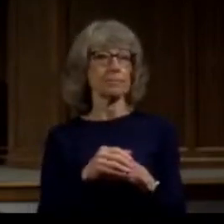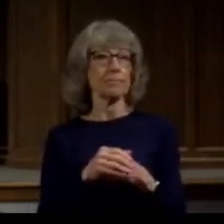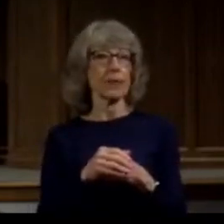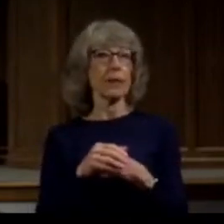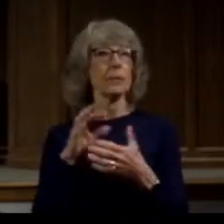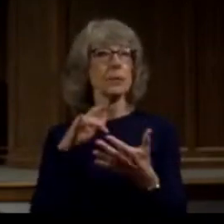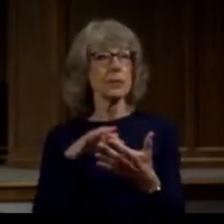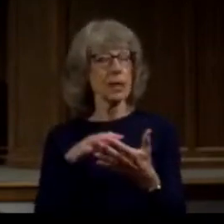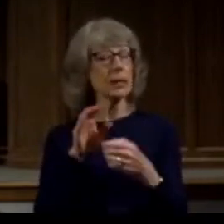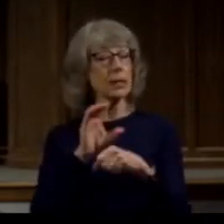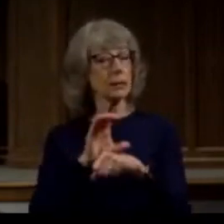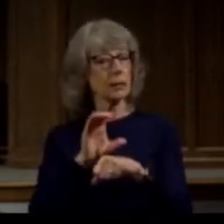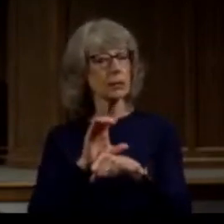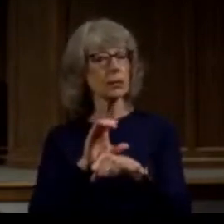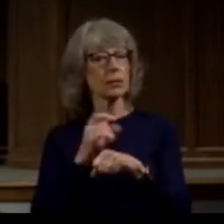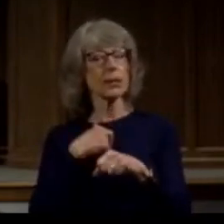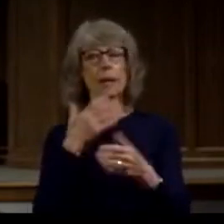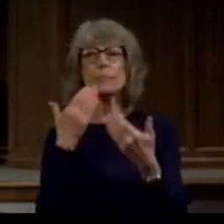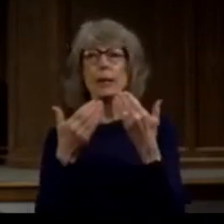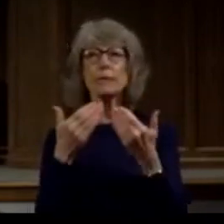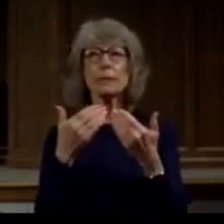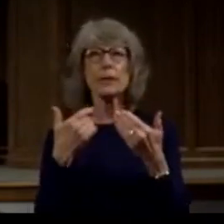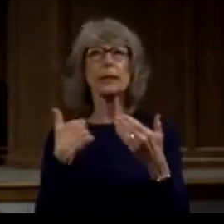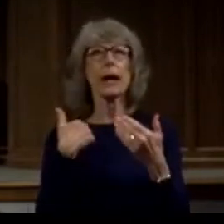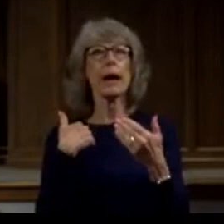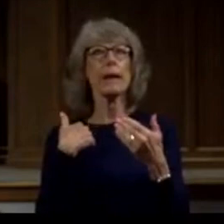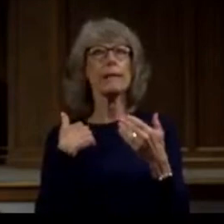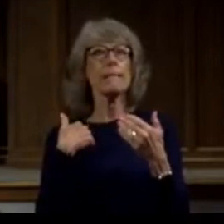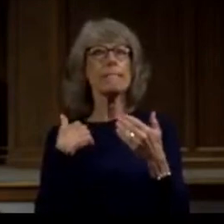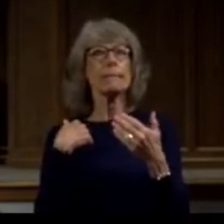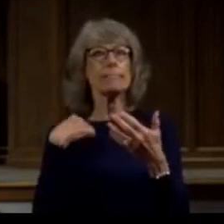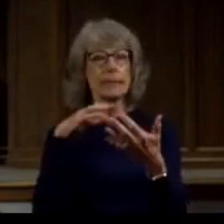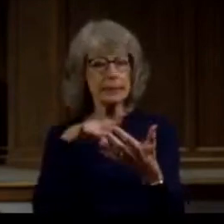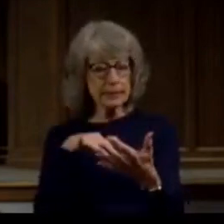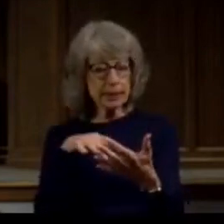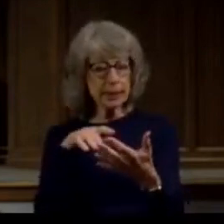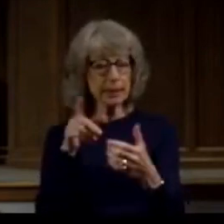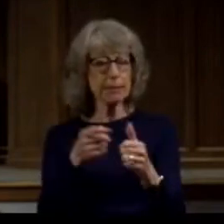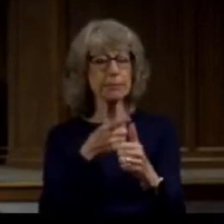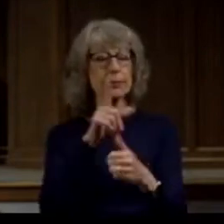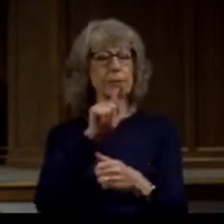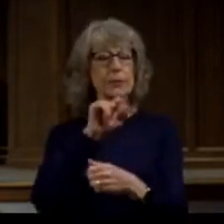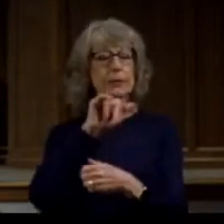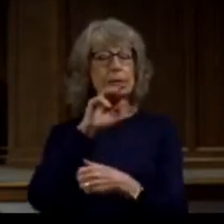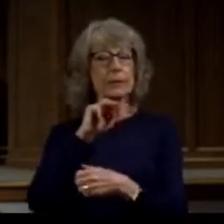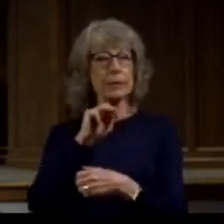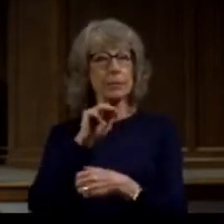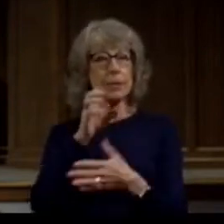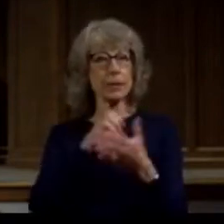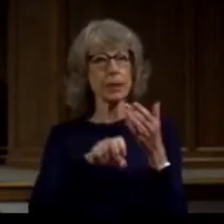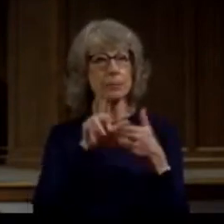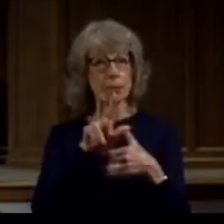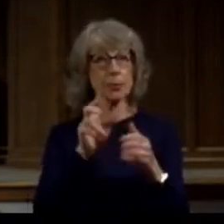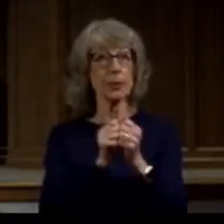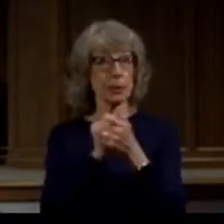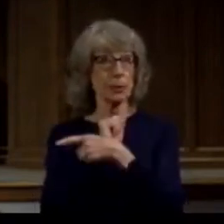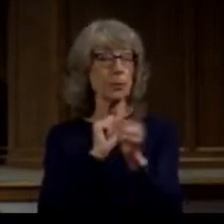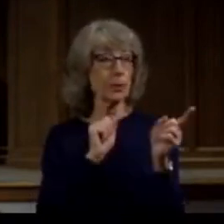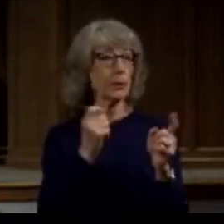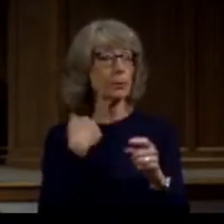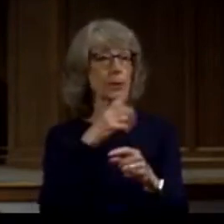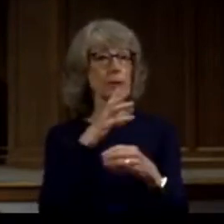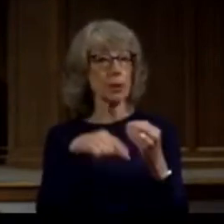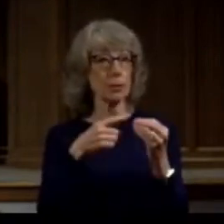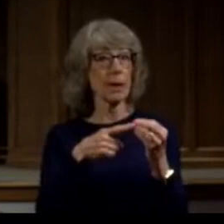Phil's invitation to spend some time with you looking at 1 Timothy chapter 3. We're going to be talking about what the church